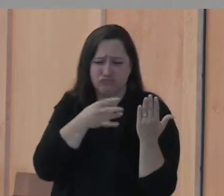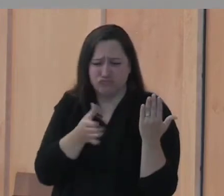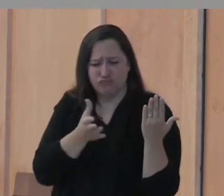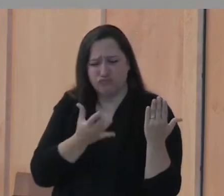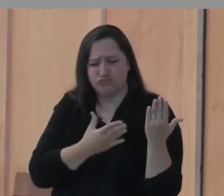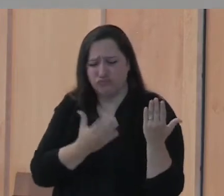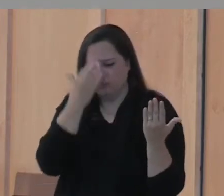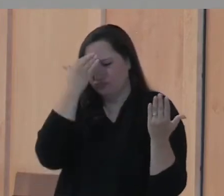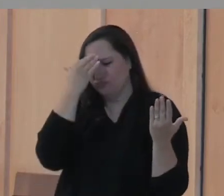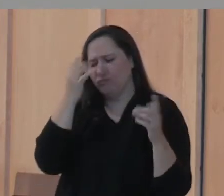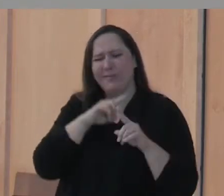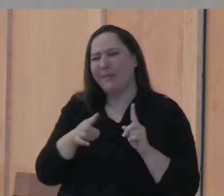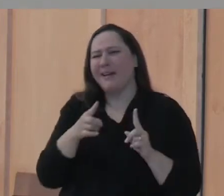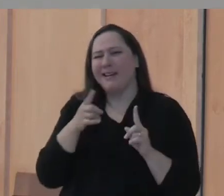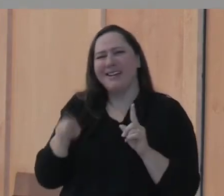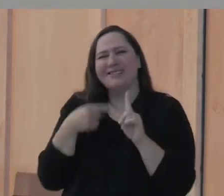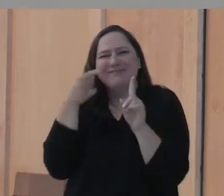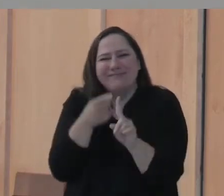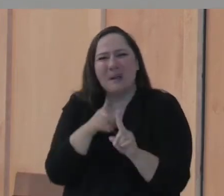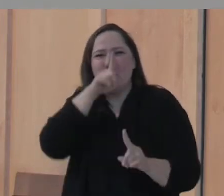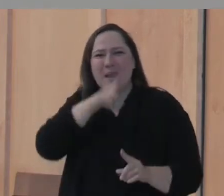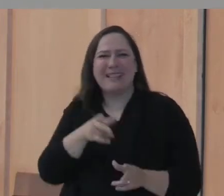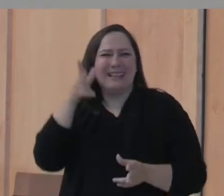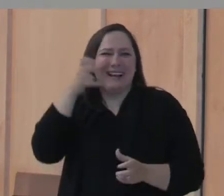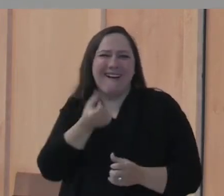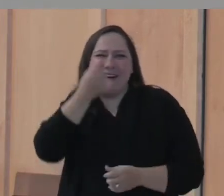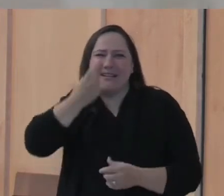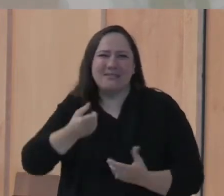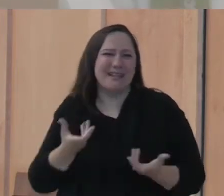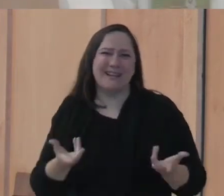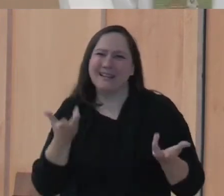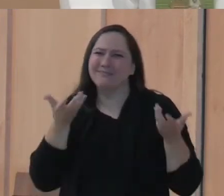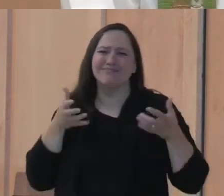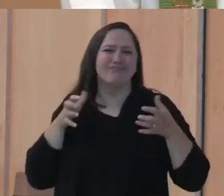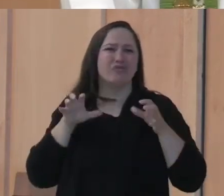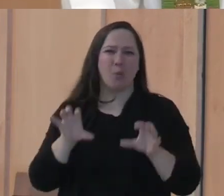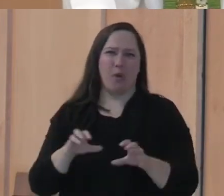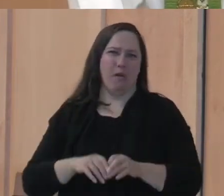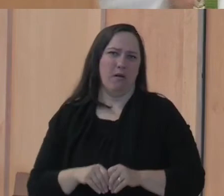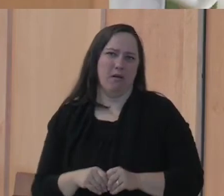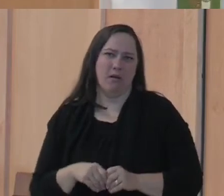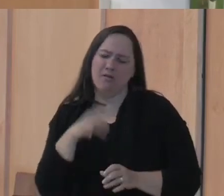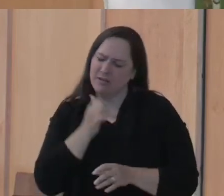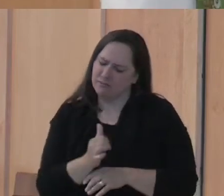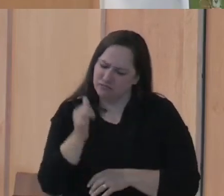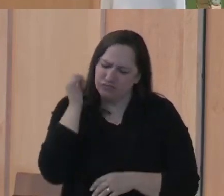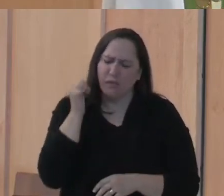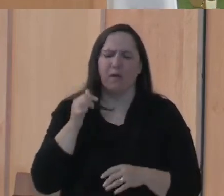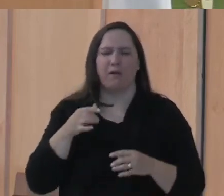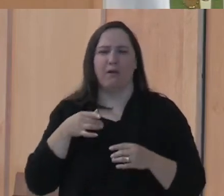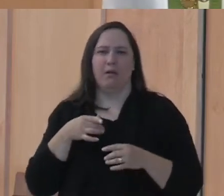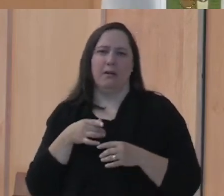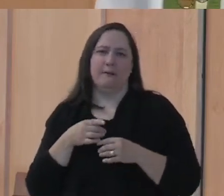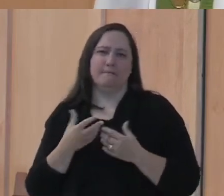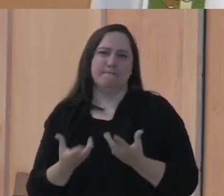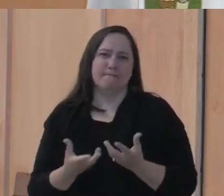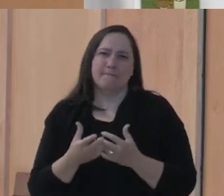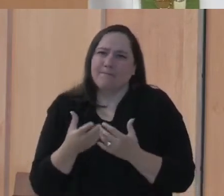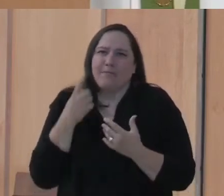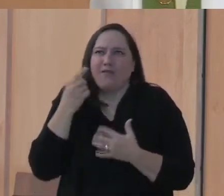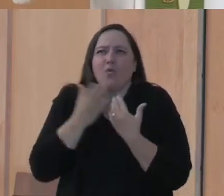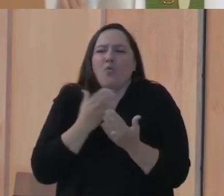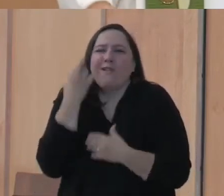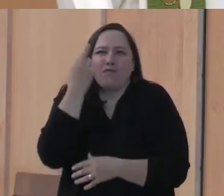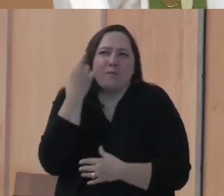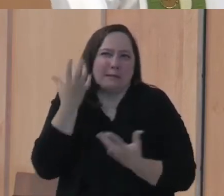they have no intention at all of really listening or understanding or taking it to heart. They have rejected it at, for whatever